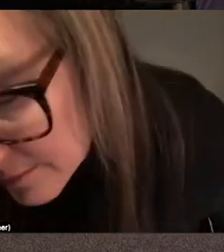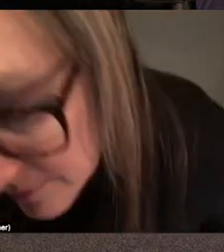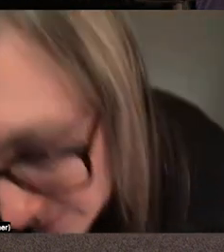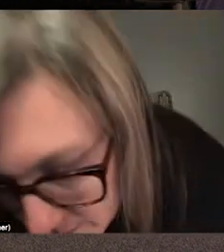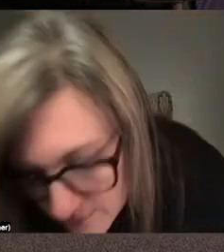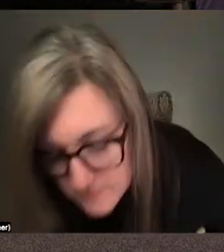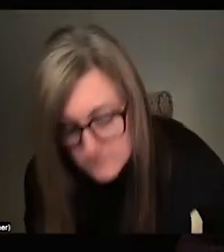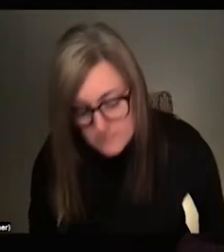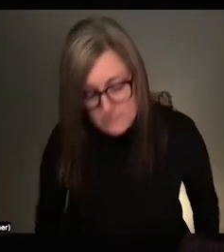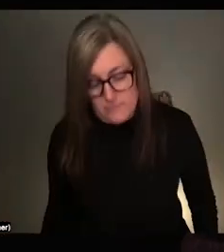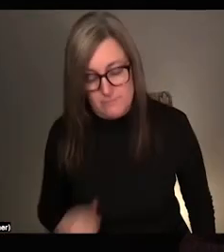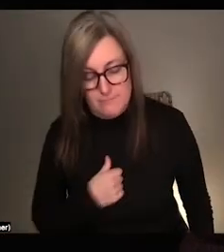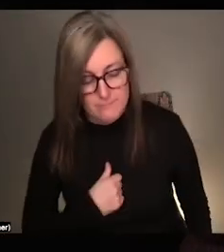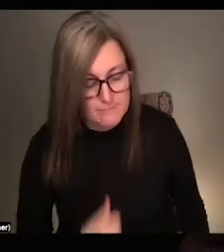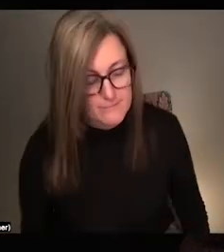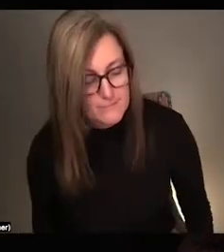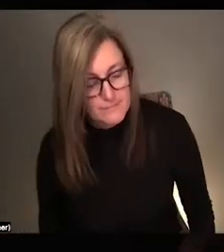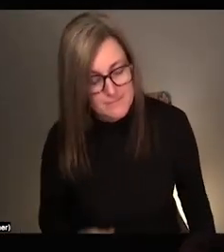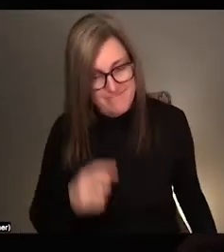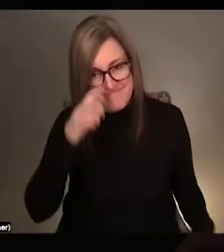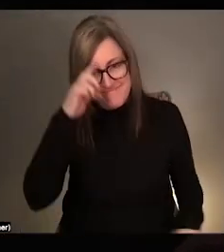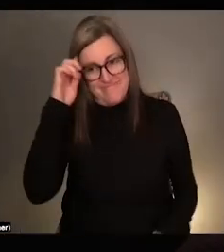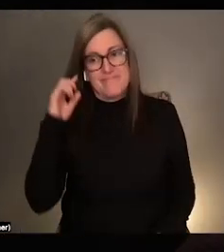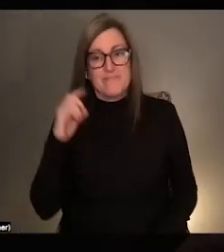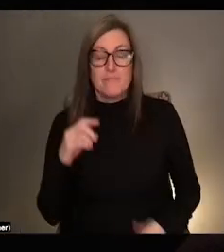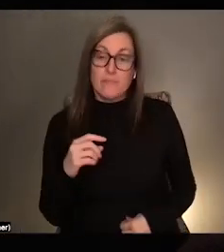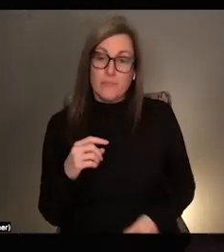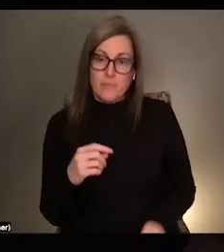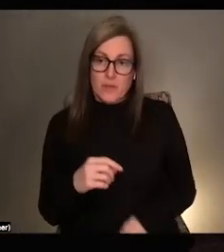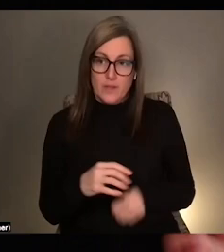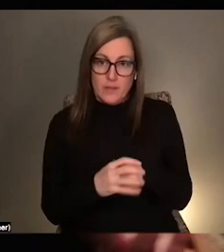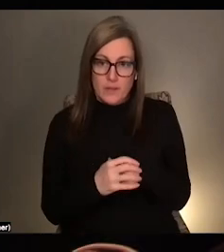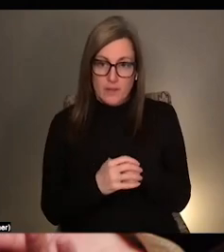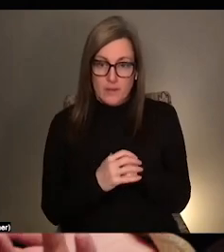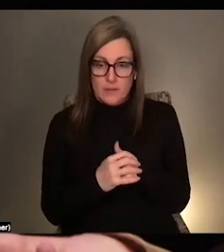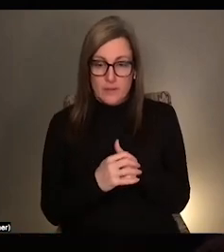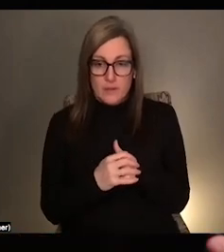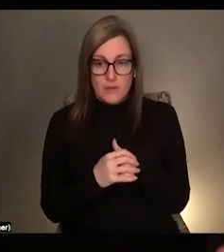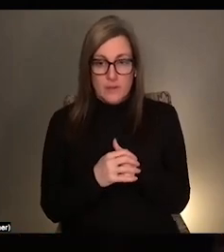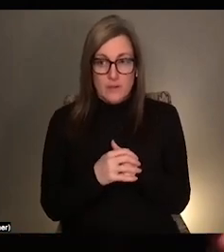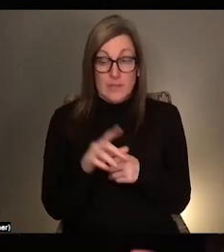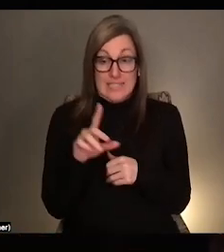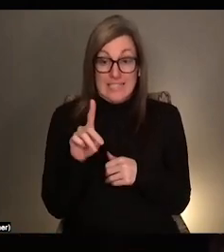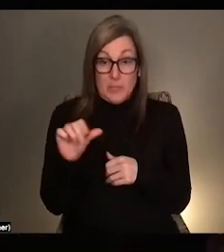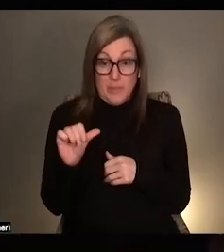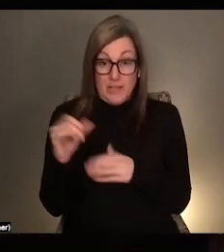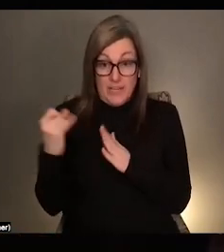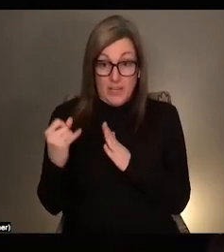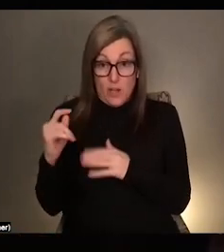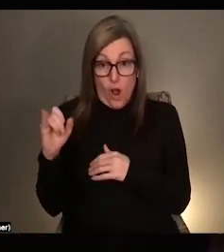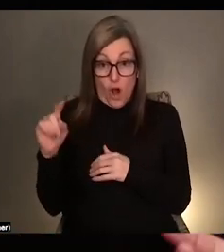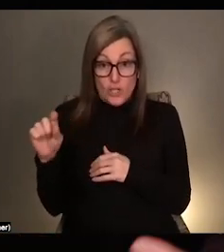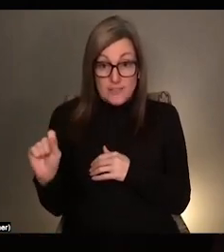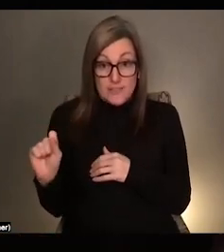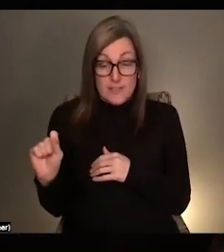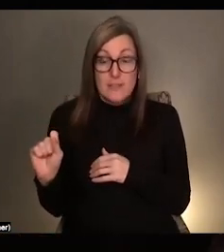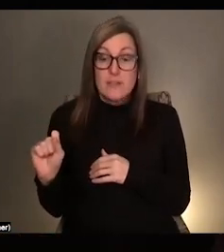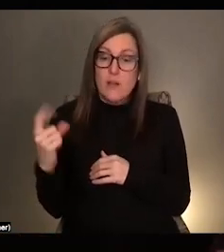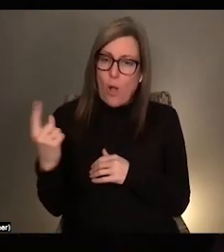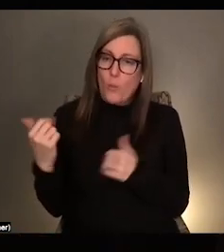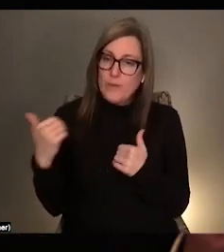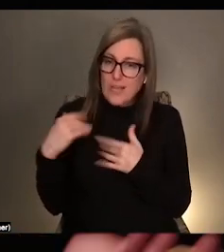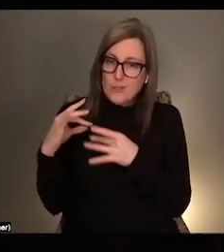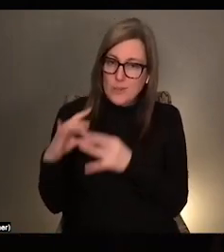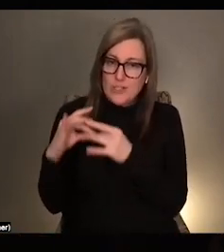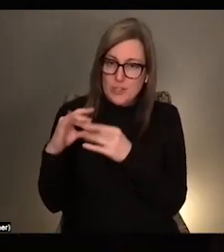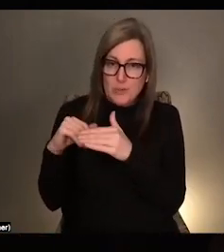Yeah. I mean, I don't want to say like, I, I don't want to say that this disability arts is always going to have like a relationship to access, but I don't even